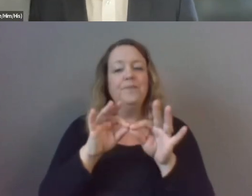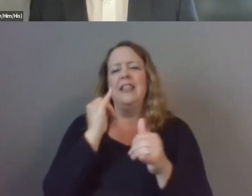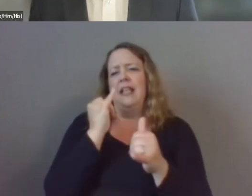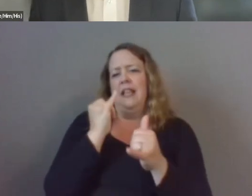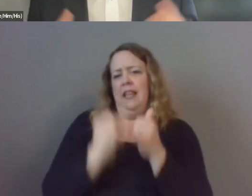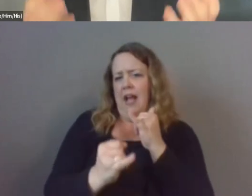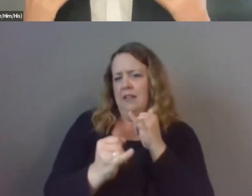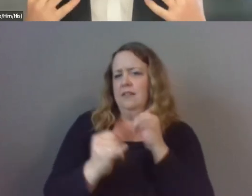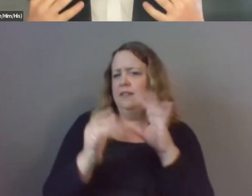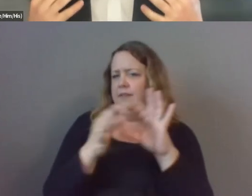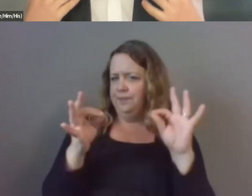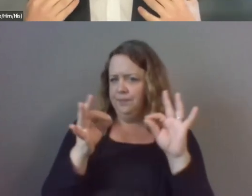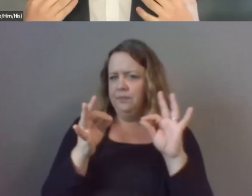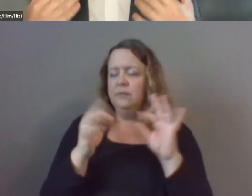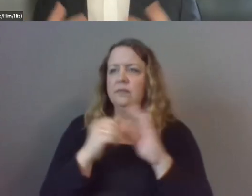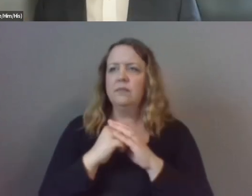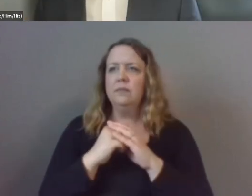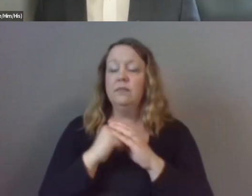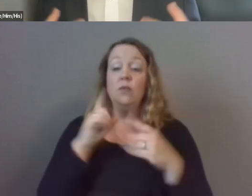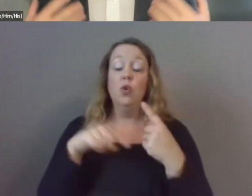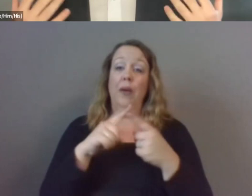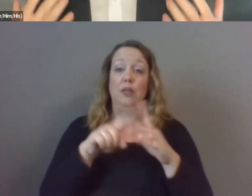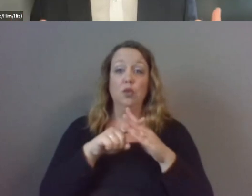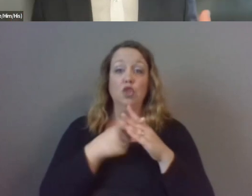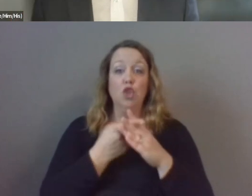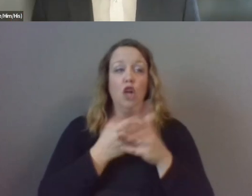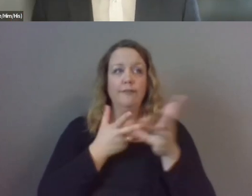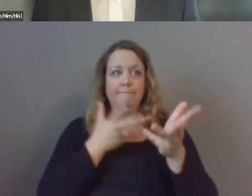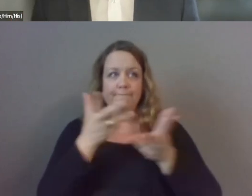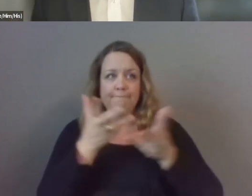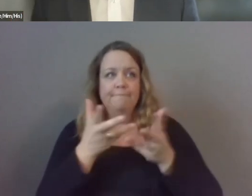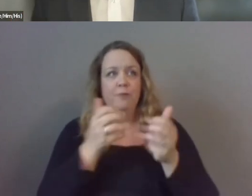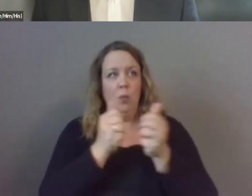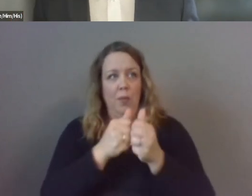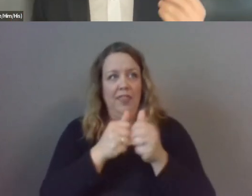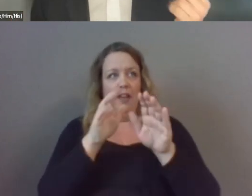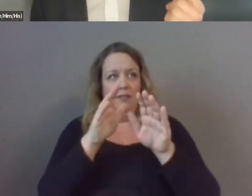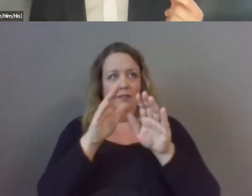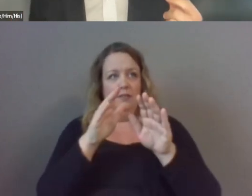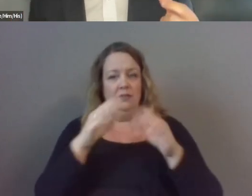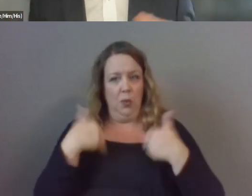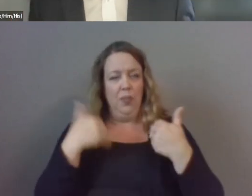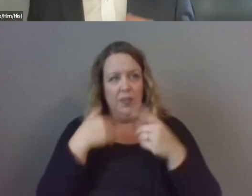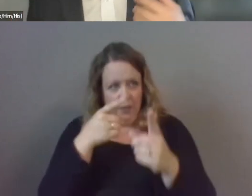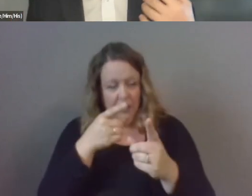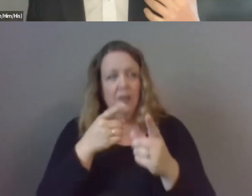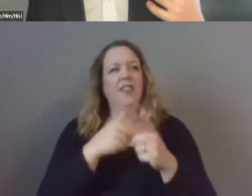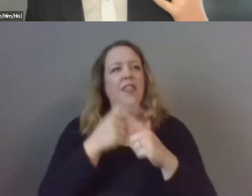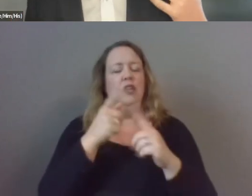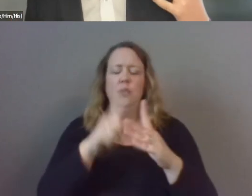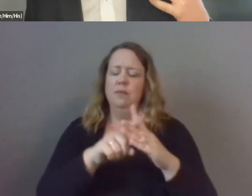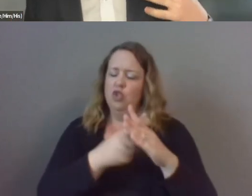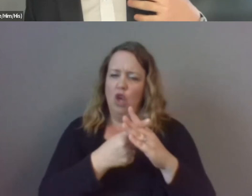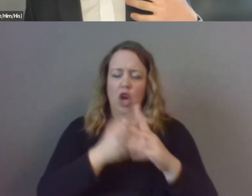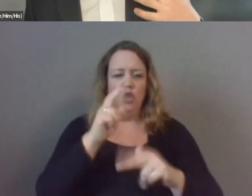is you know what once you start engaging with your mentee it's about building additional trust from that very first moment you know